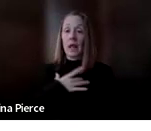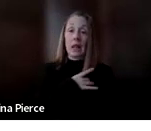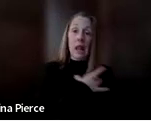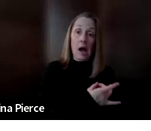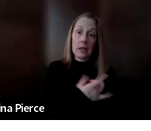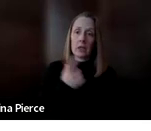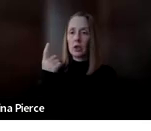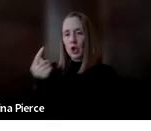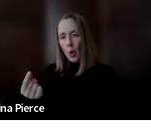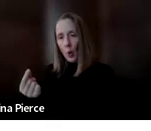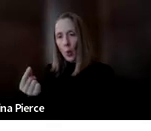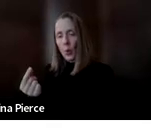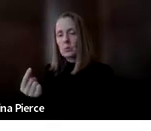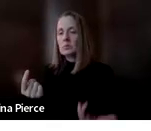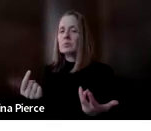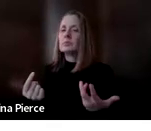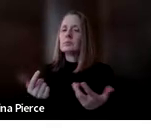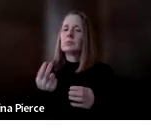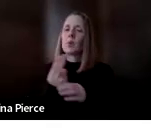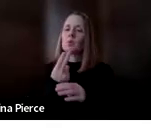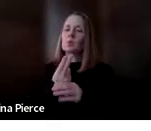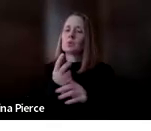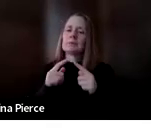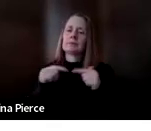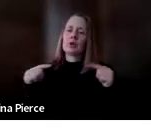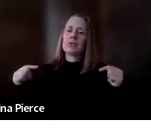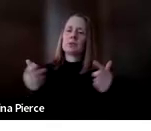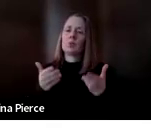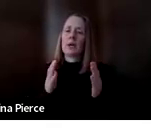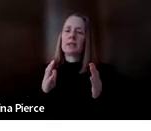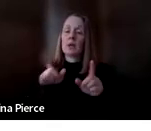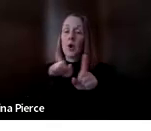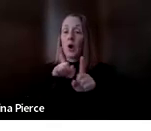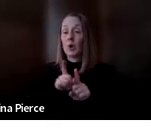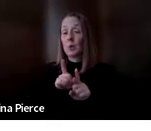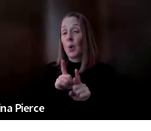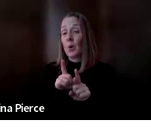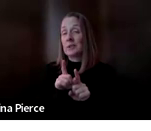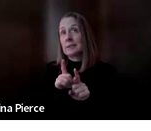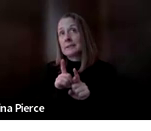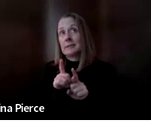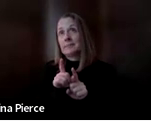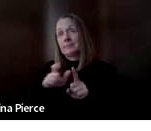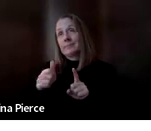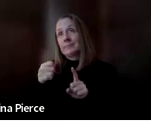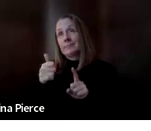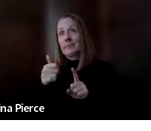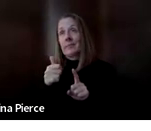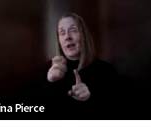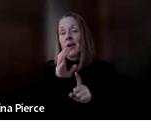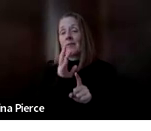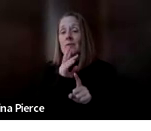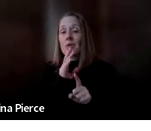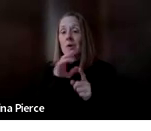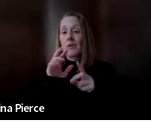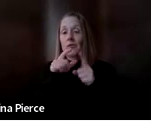go that we can use in a lot of different ways. And also fringe vocabulary, so think about more nouns like farm